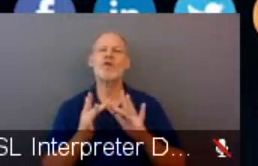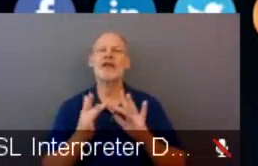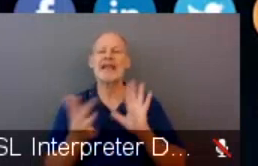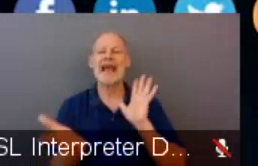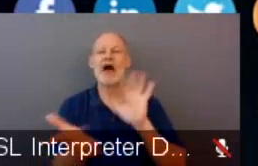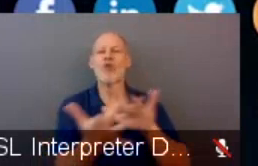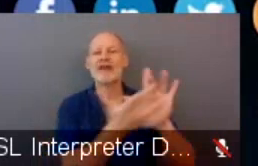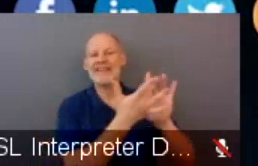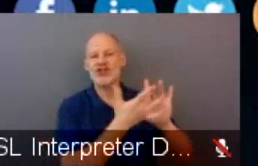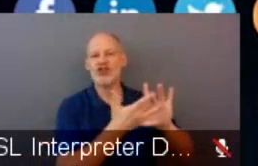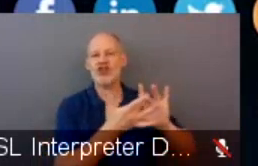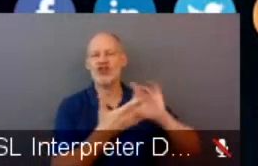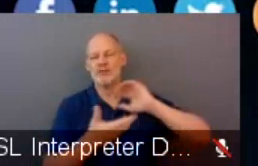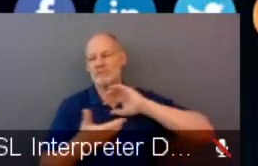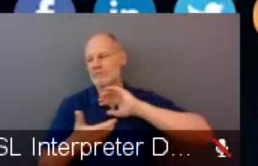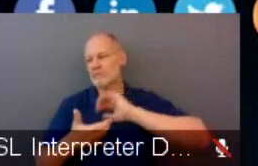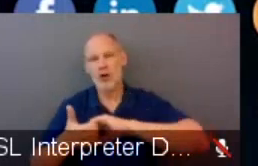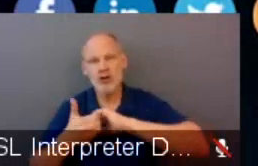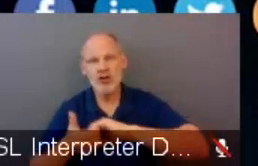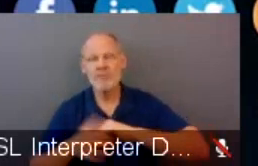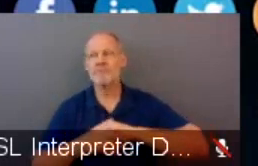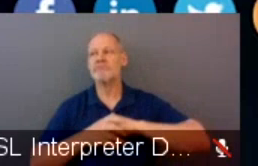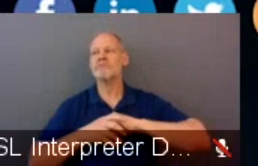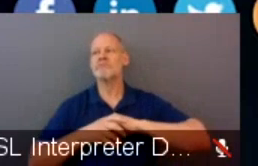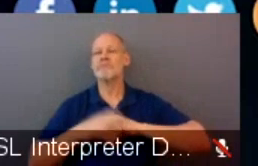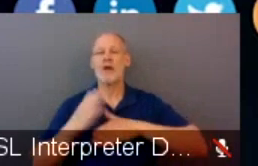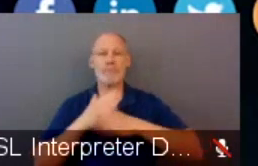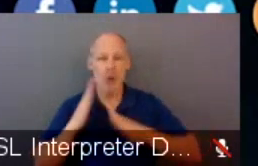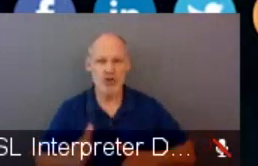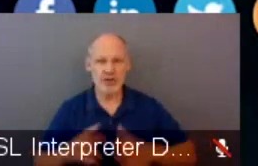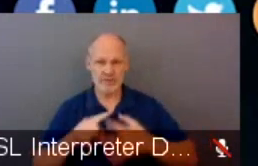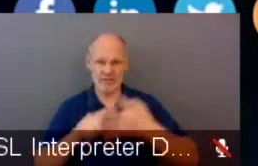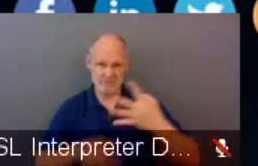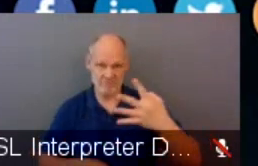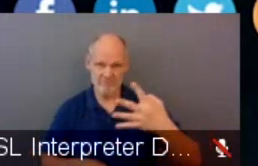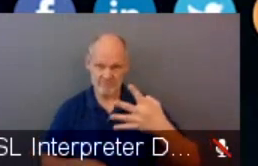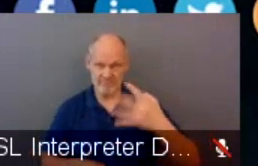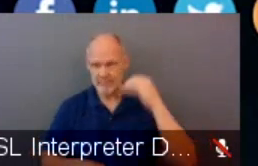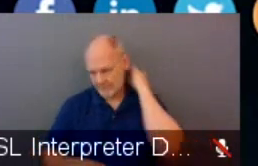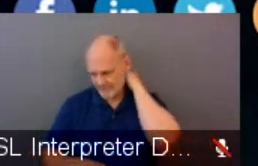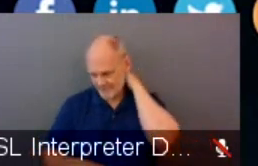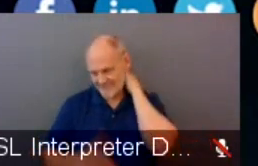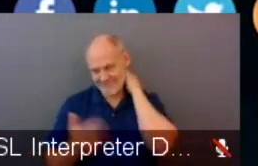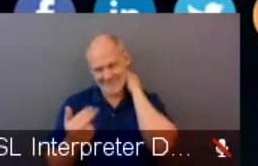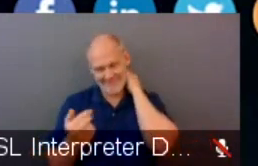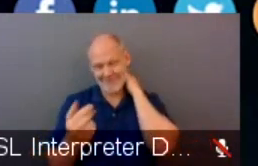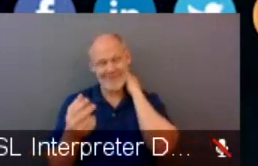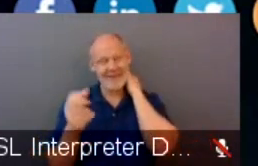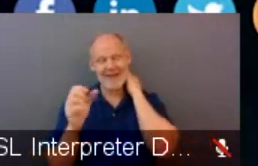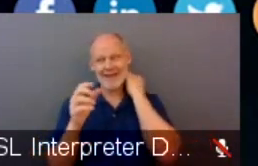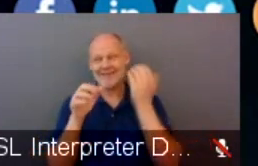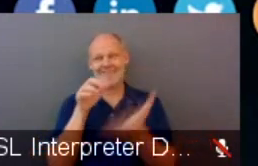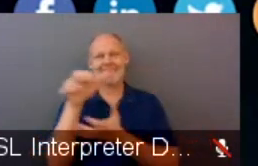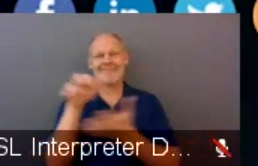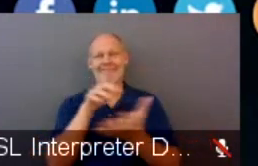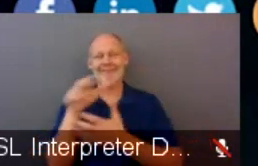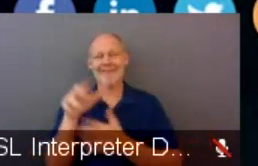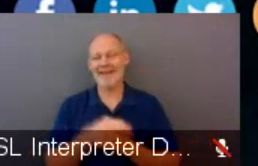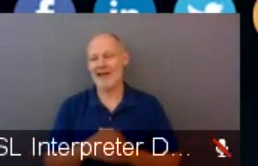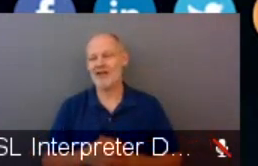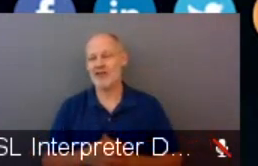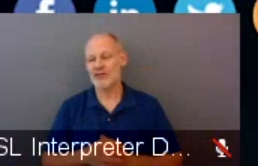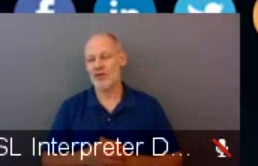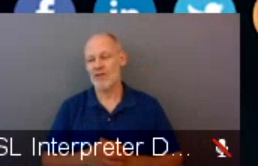and the consortium and beyond. So we are at this point in June,